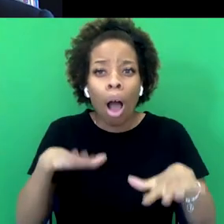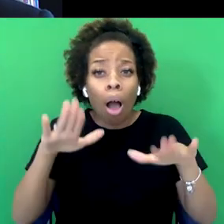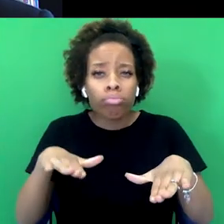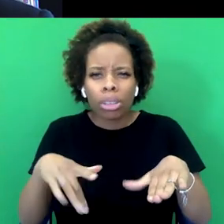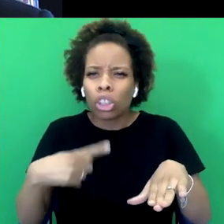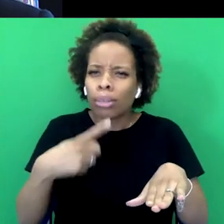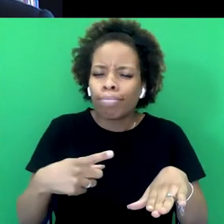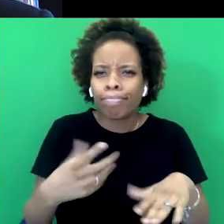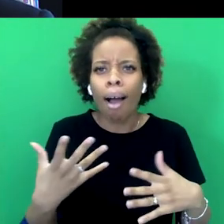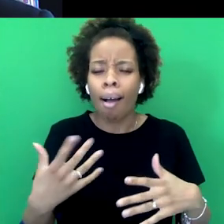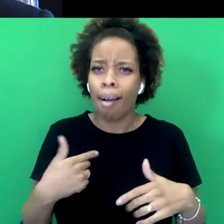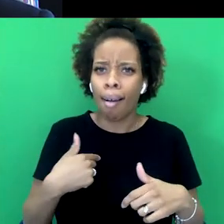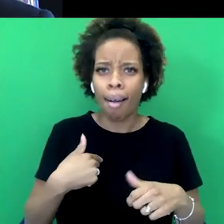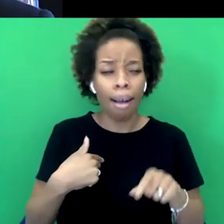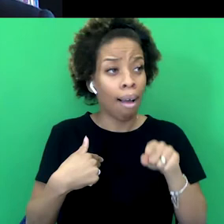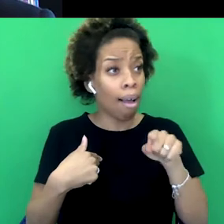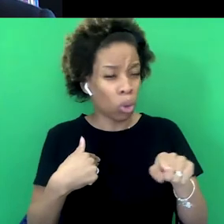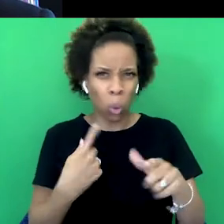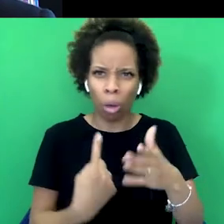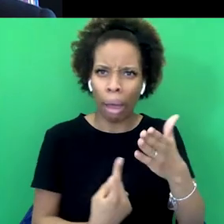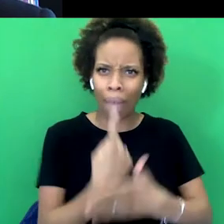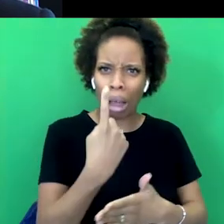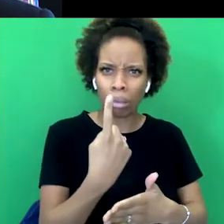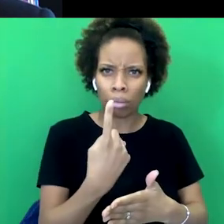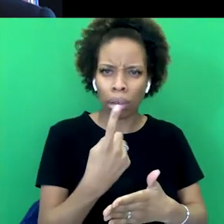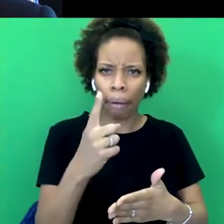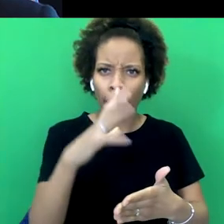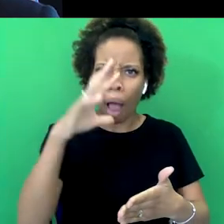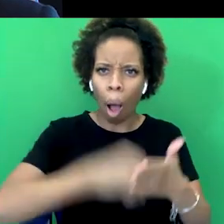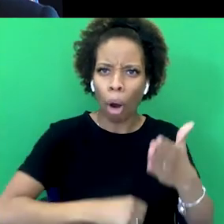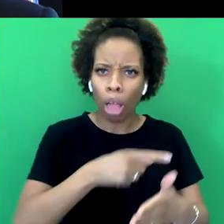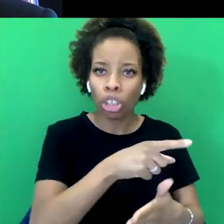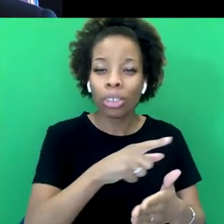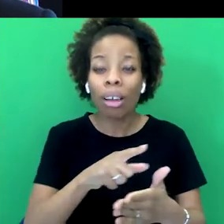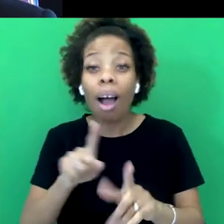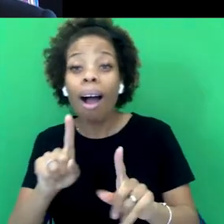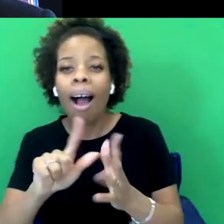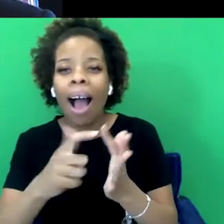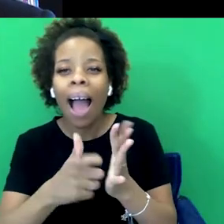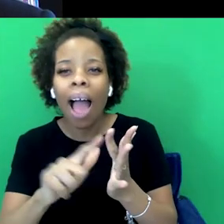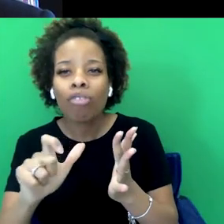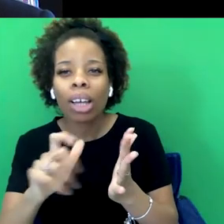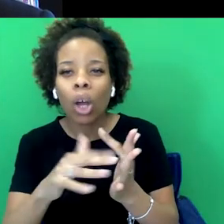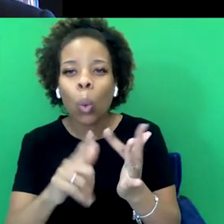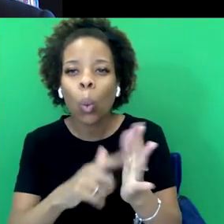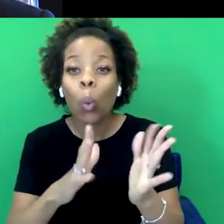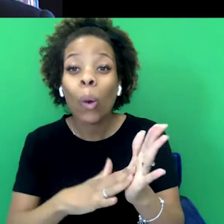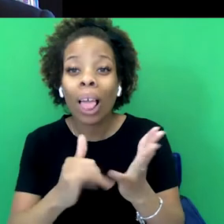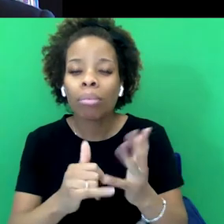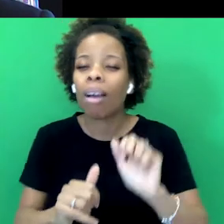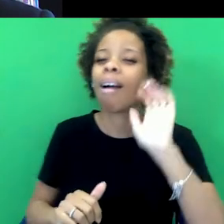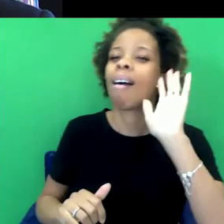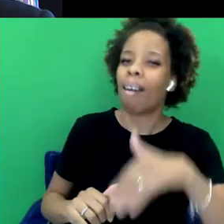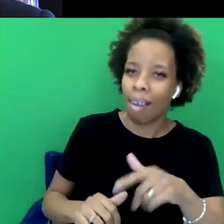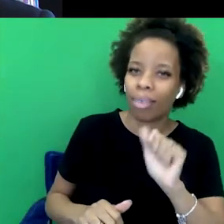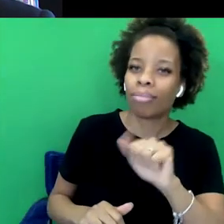as if they only invented it so they could abolish it. Eric Williams. That's it. Yes. That's why you wrote Empire Land,